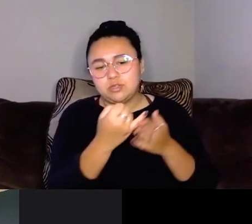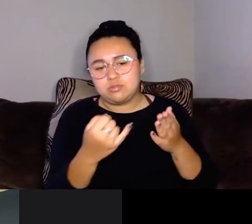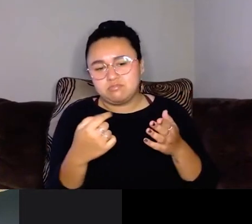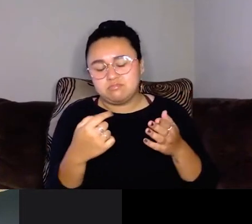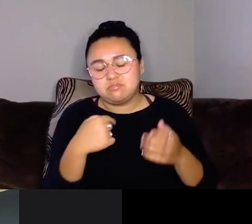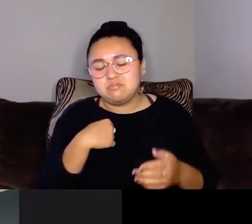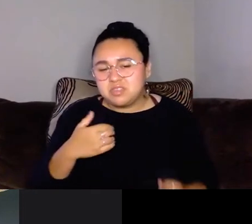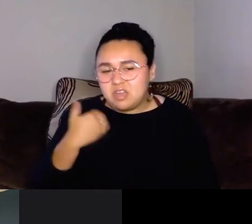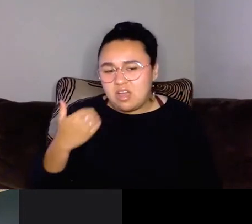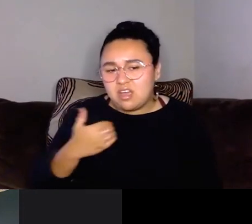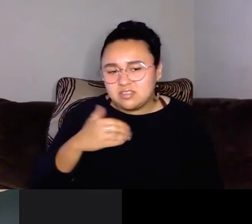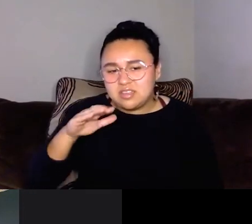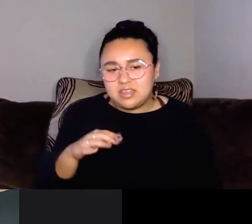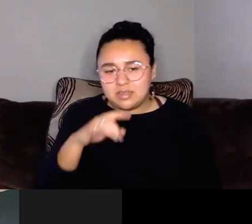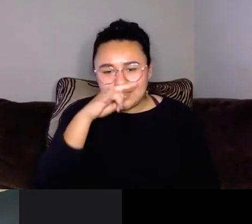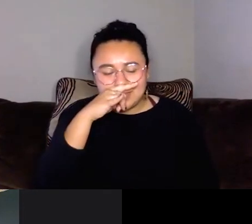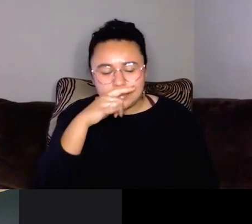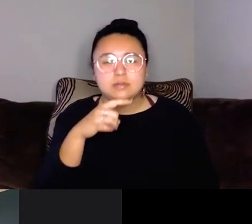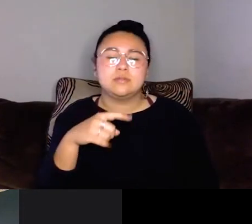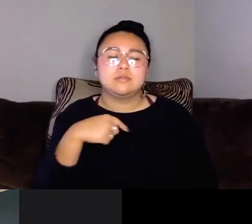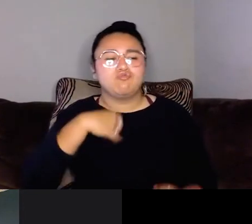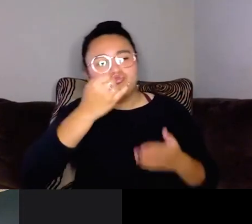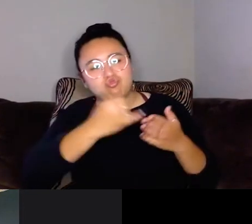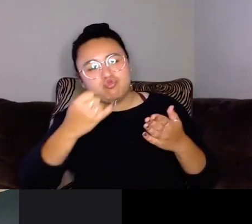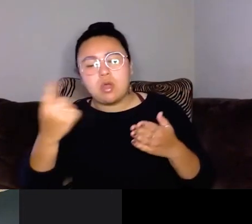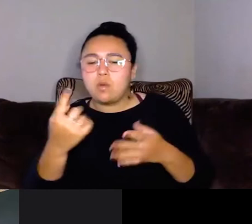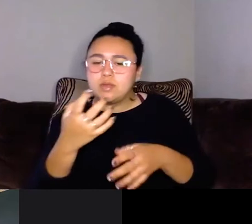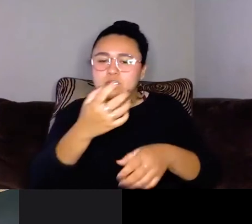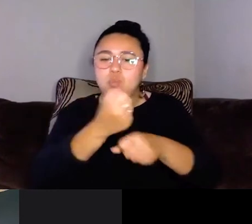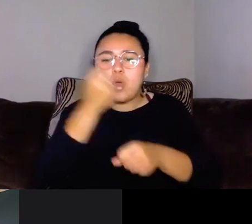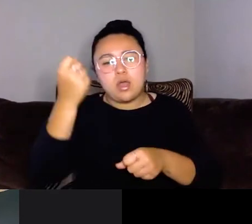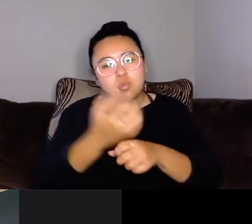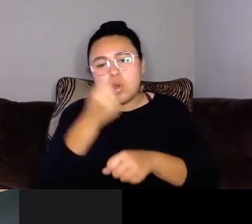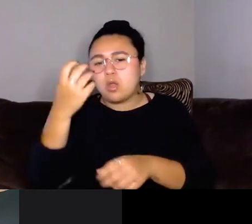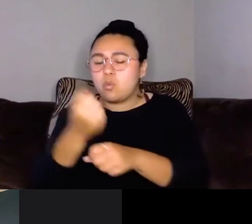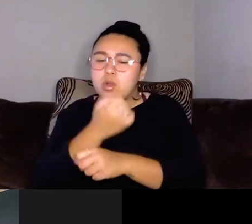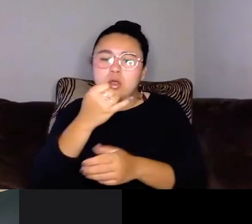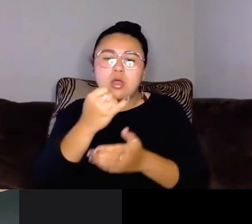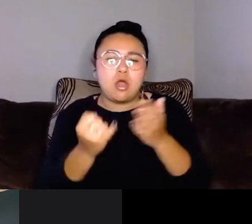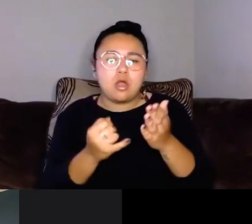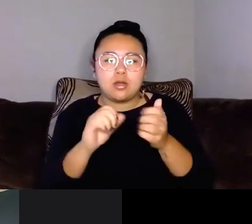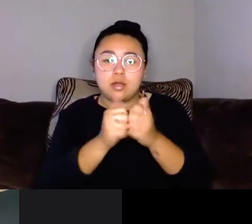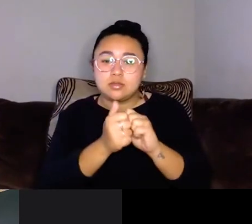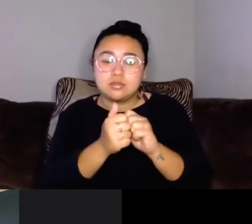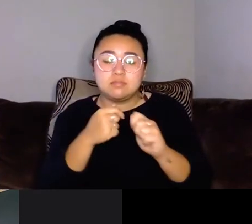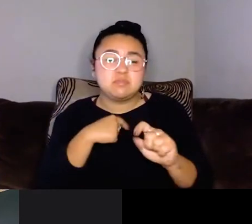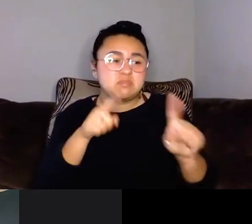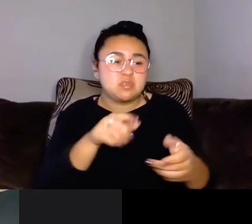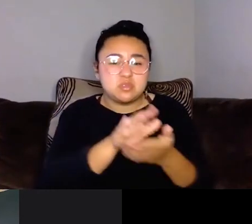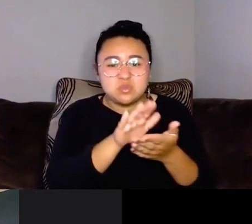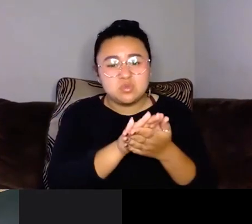kid. Um, I've always won art contests in school and stuff like that. Just